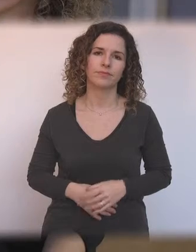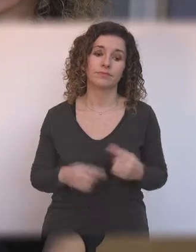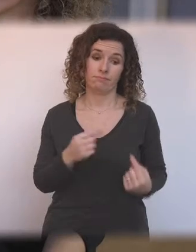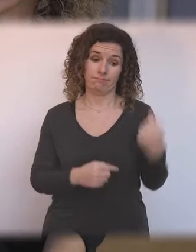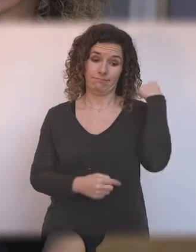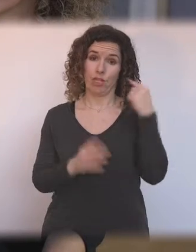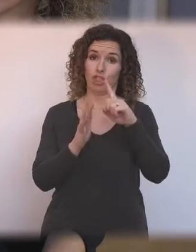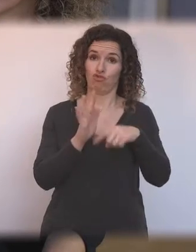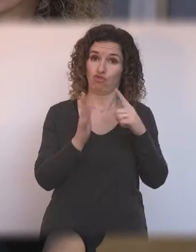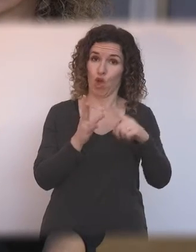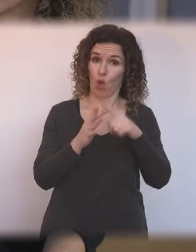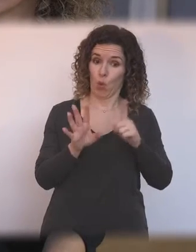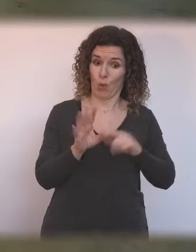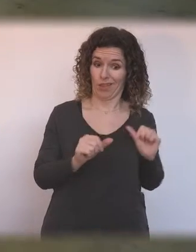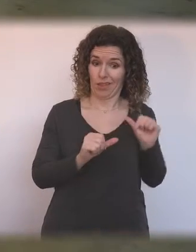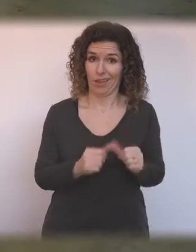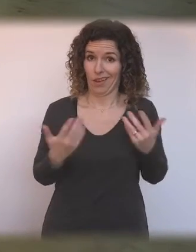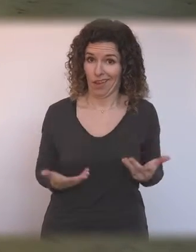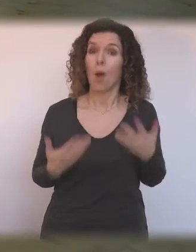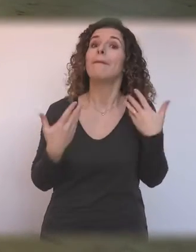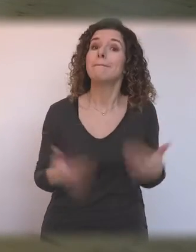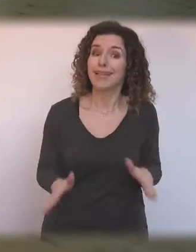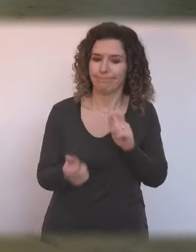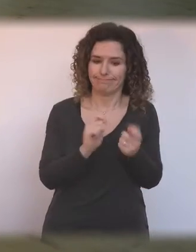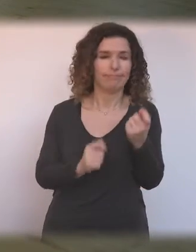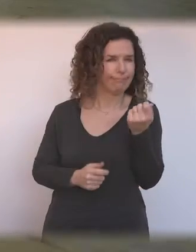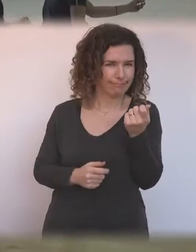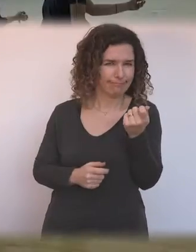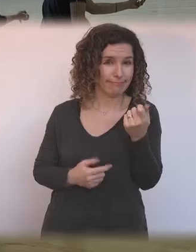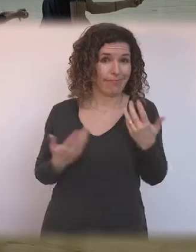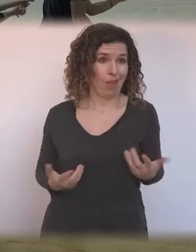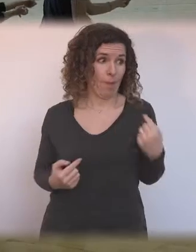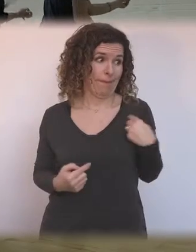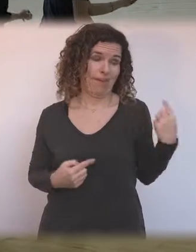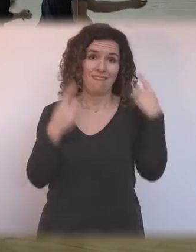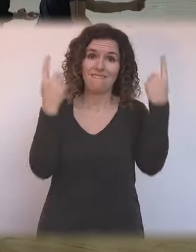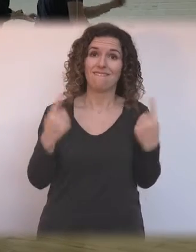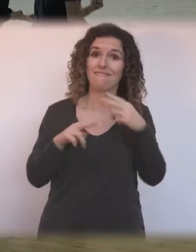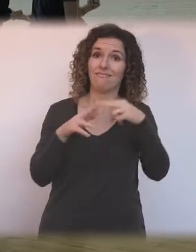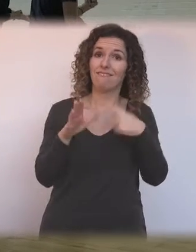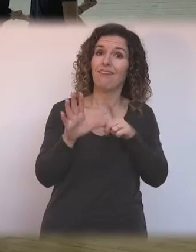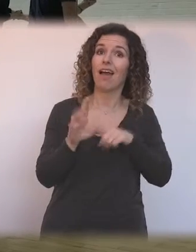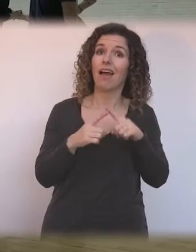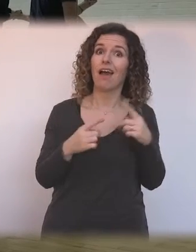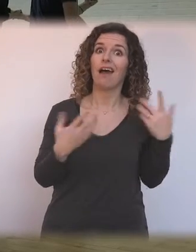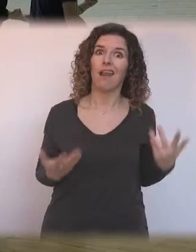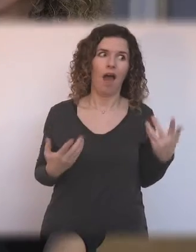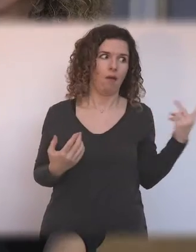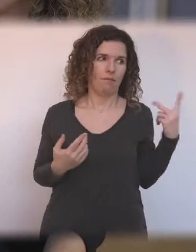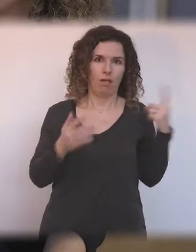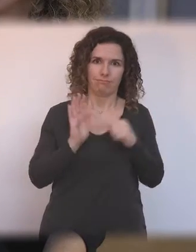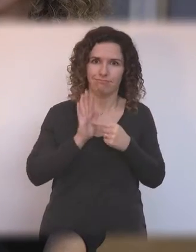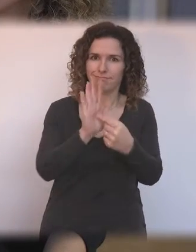Since the last time we did Joy, a couple of things have changed. Fear and I are now both telling the story